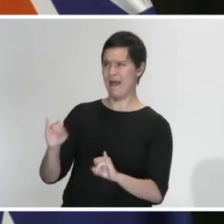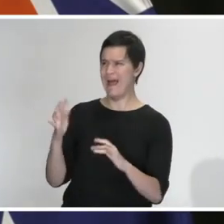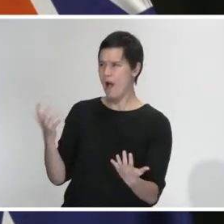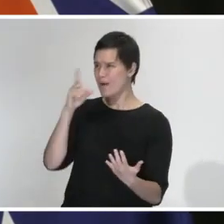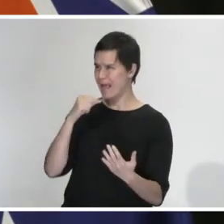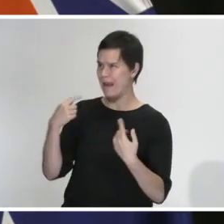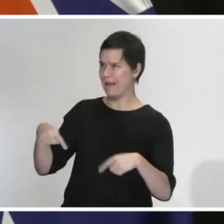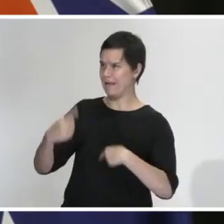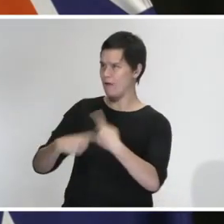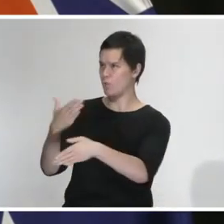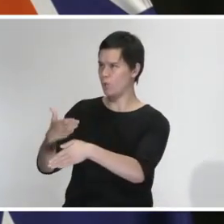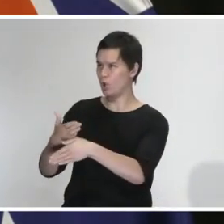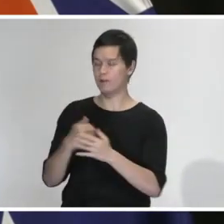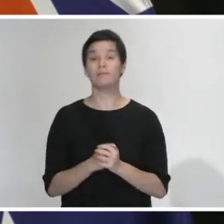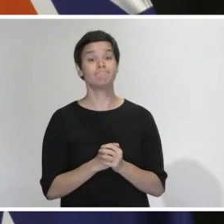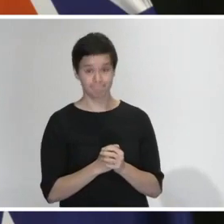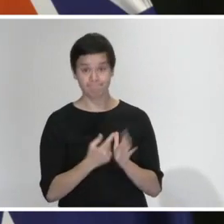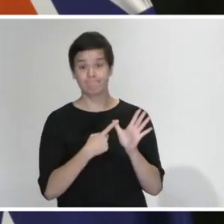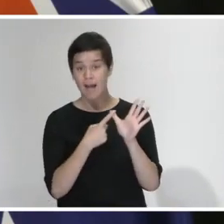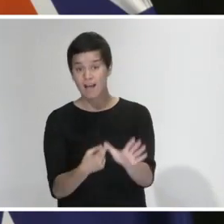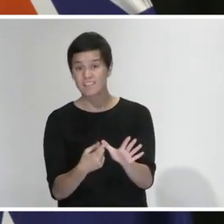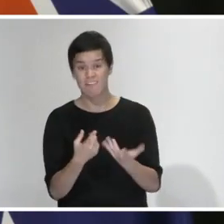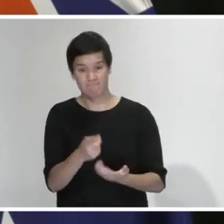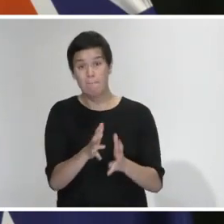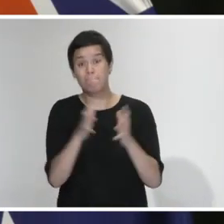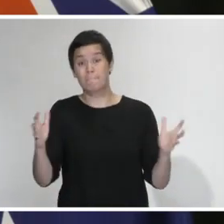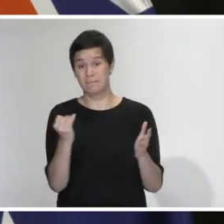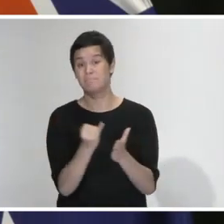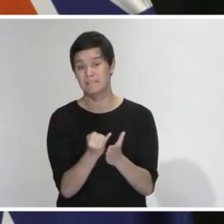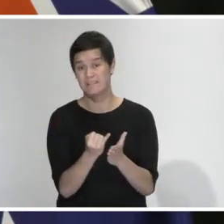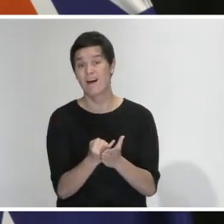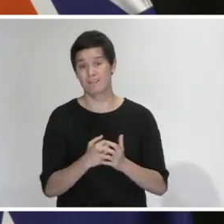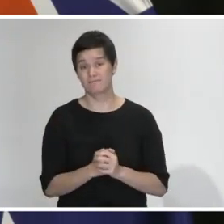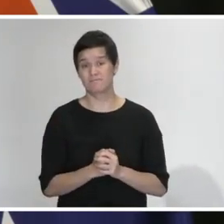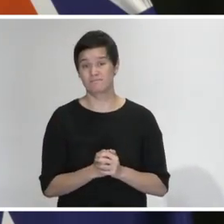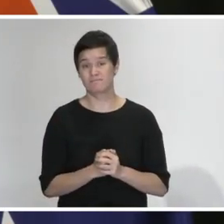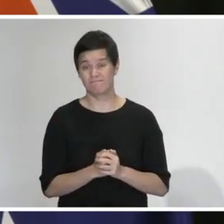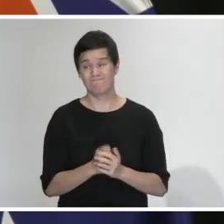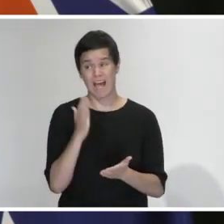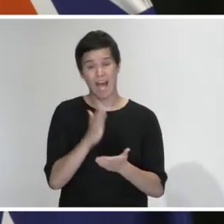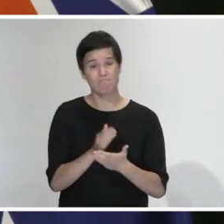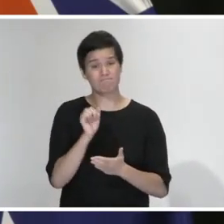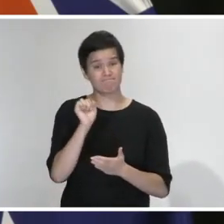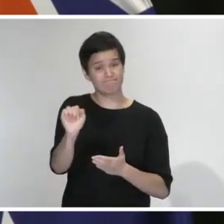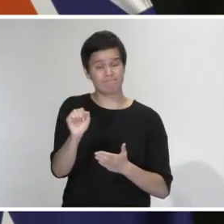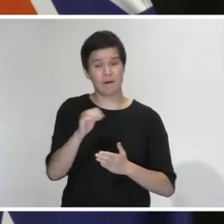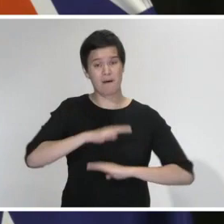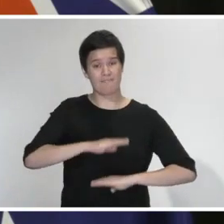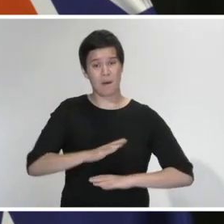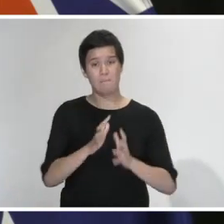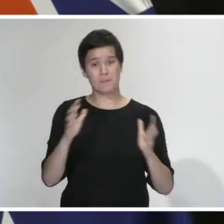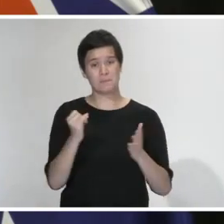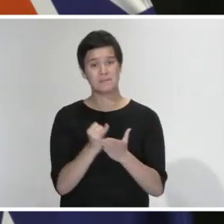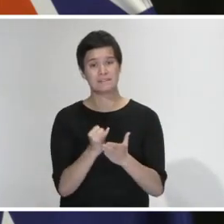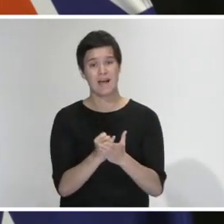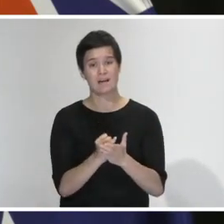What he did was wrong and there are no excuses for it. But I need to make decisions now in the best interest of New Zealand. Disrupting our current plans